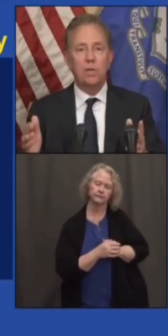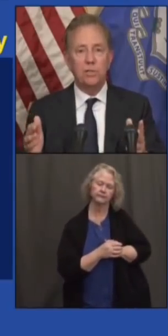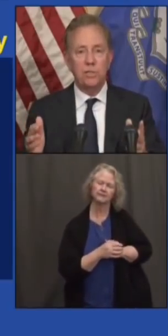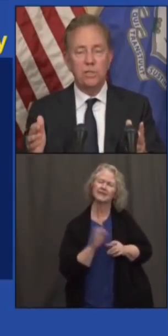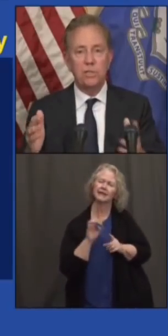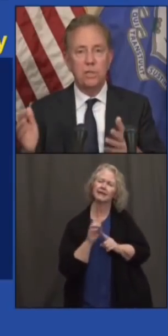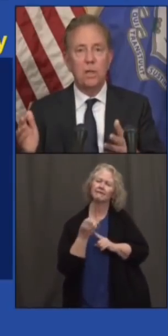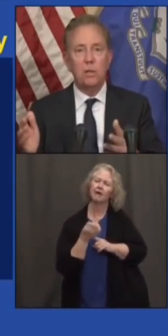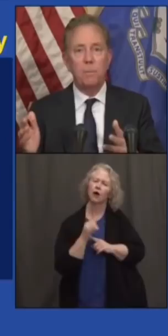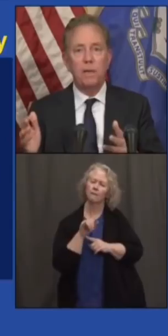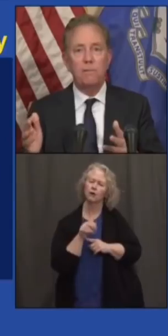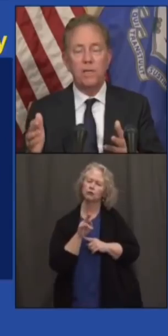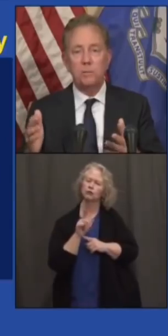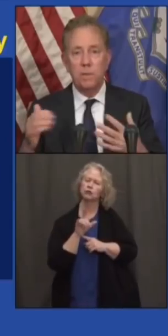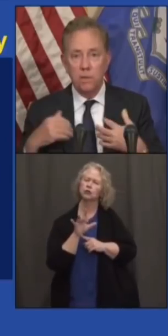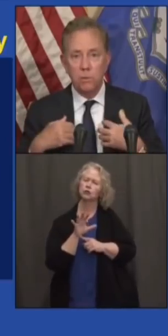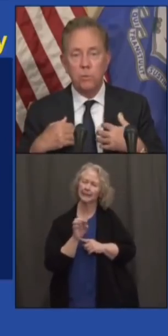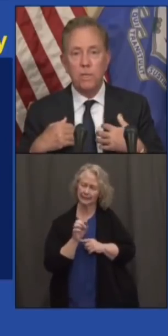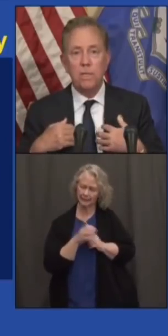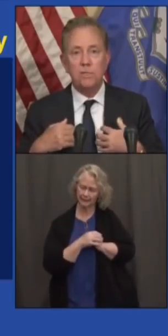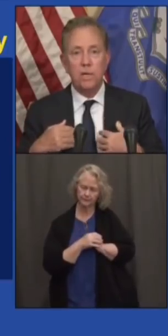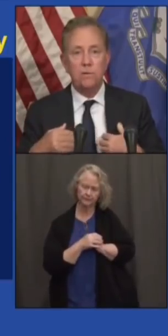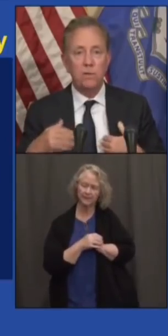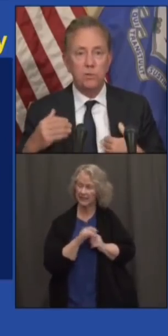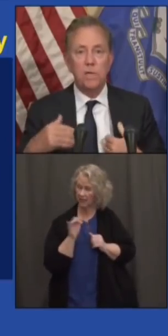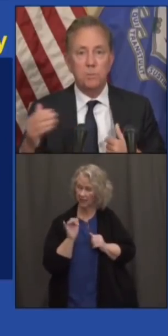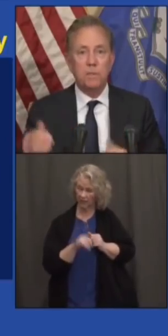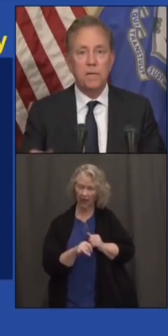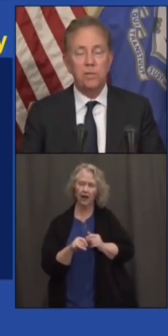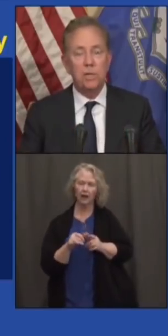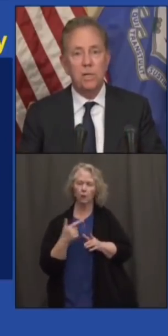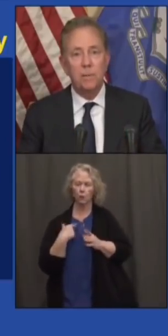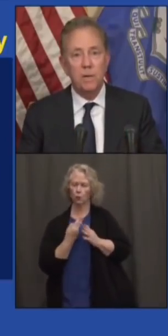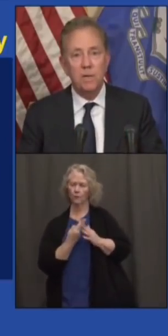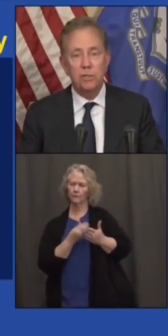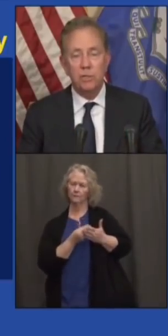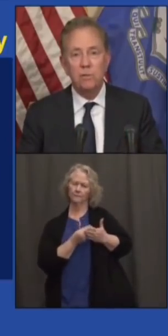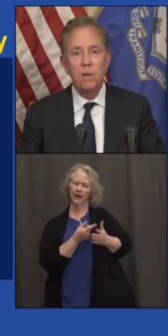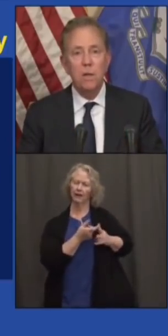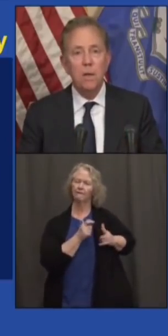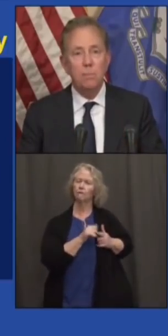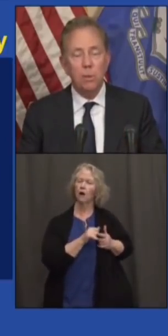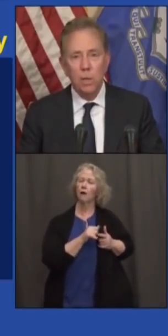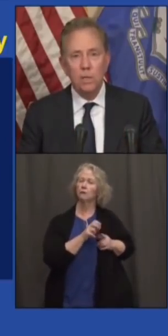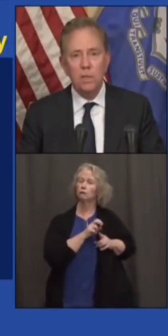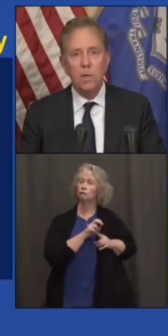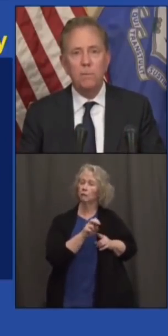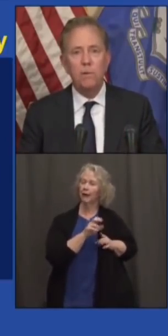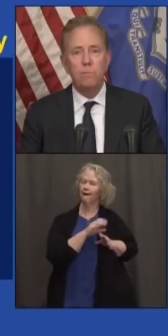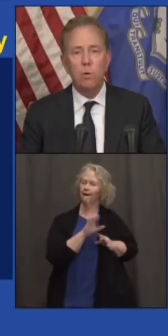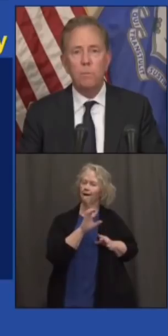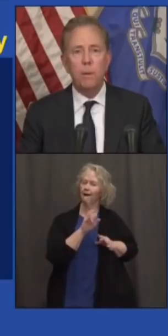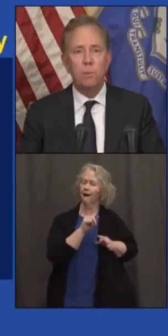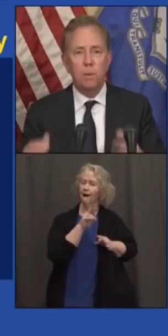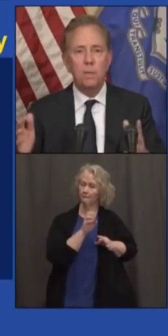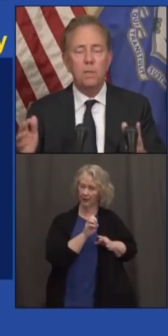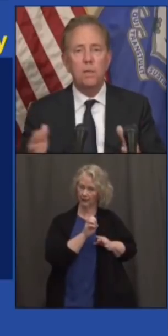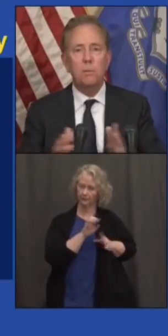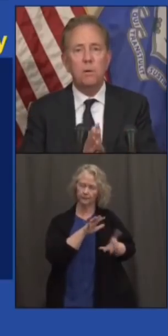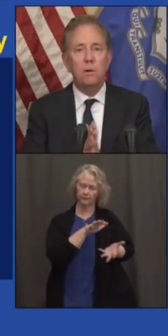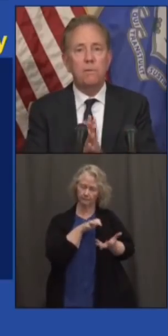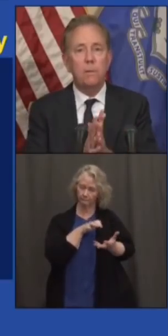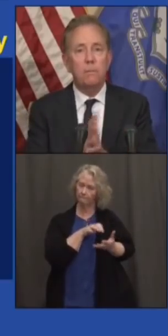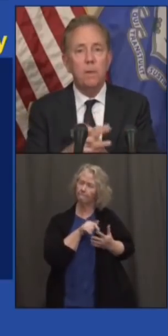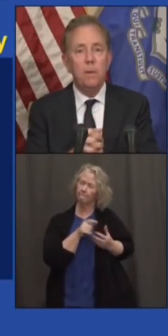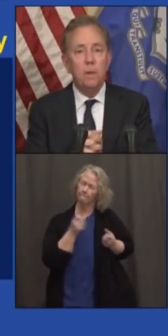Environmental justice. Another big investment. Here we're doing this out of our Transportation Climate Initiative. But look at the number of poor people. Look at